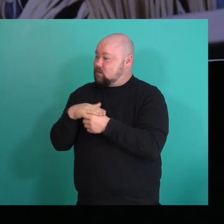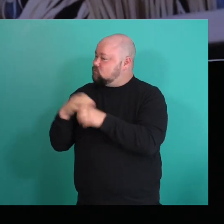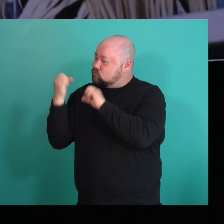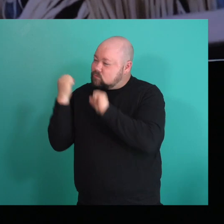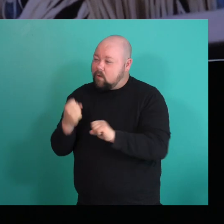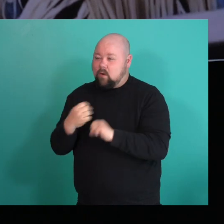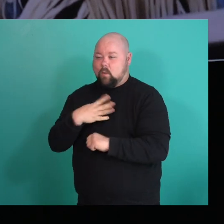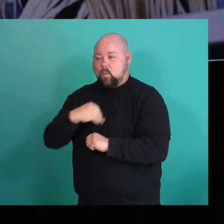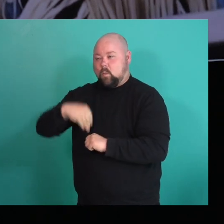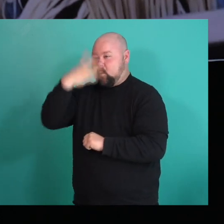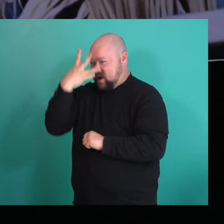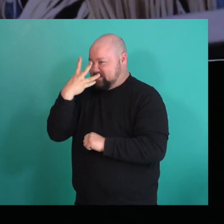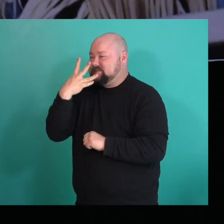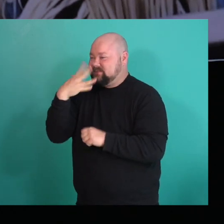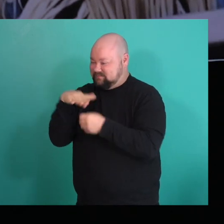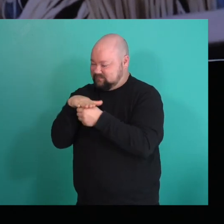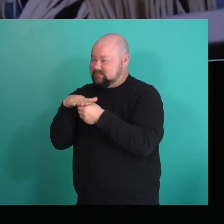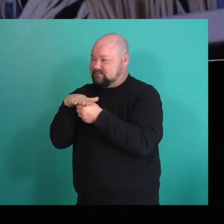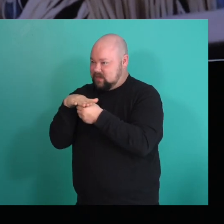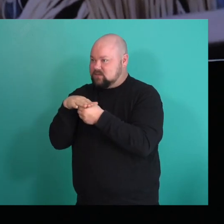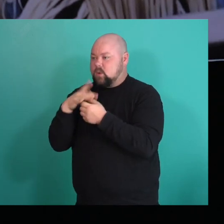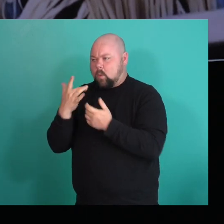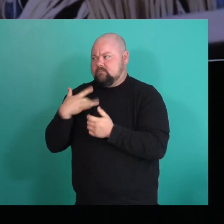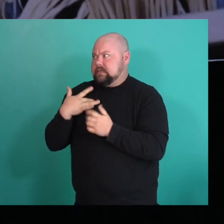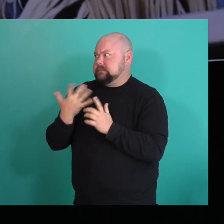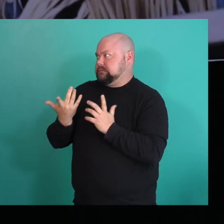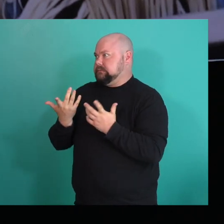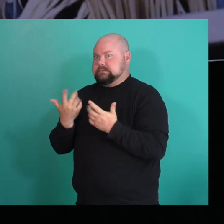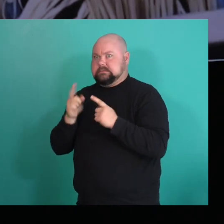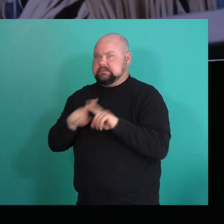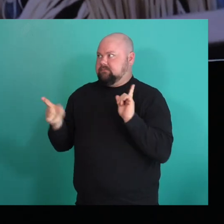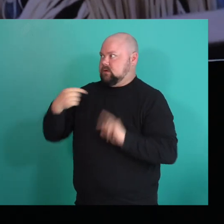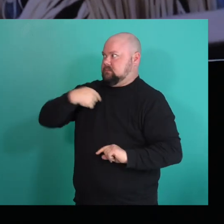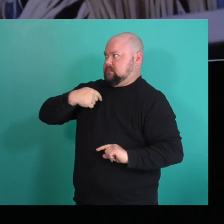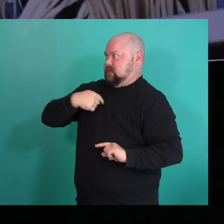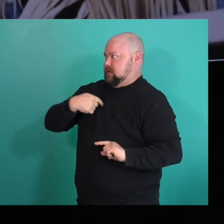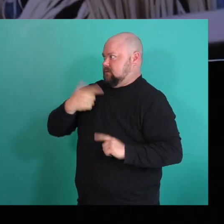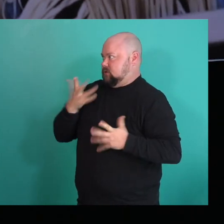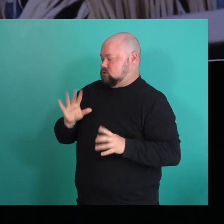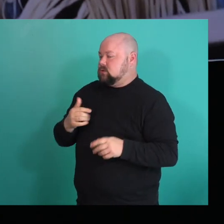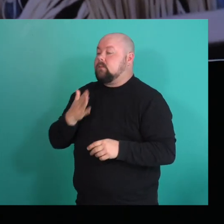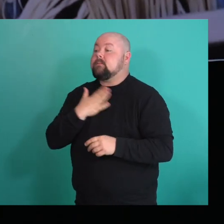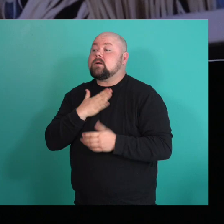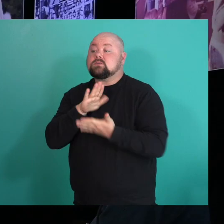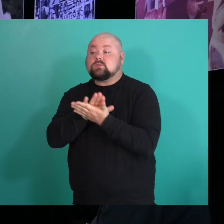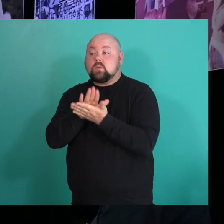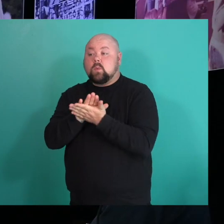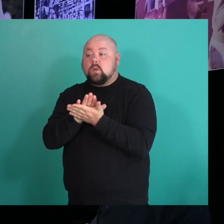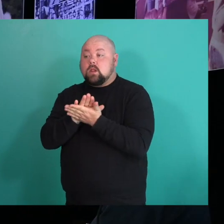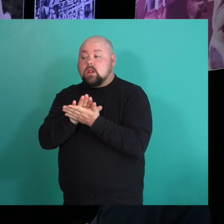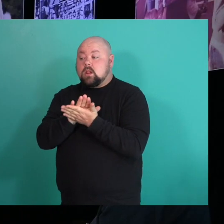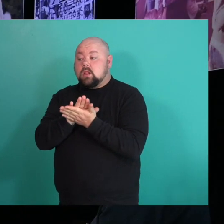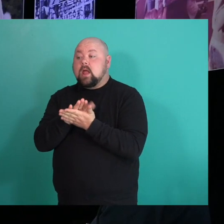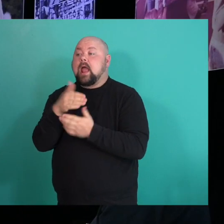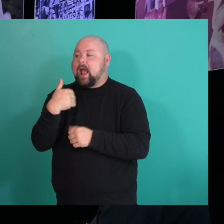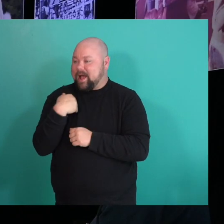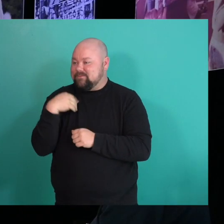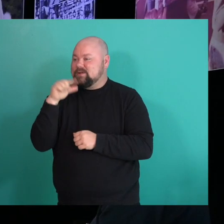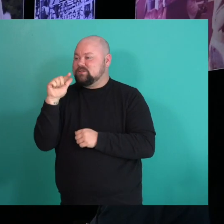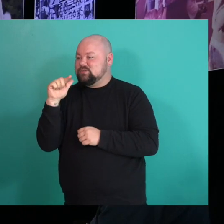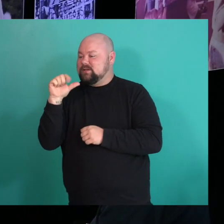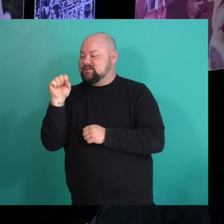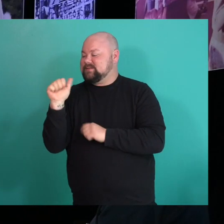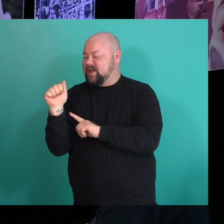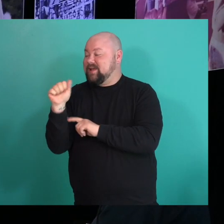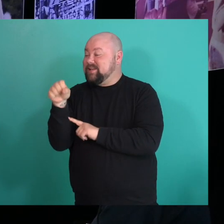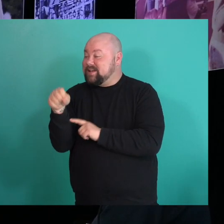already being different in that aspect, um, our school did have a GSA, um, but there were like only two people who went and they